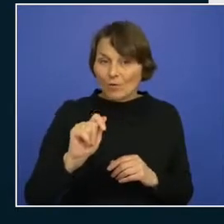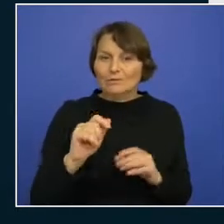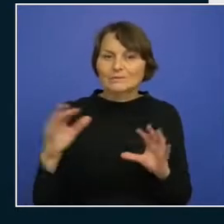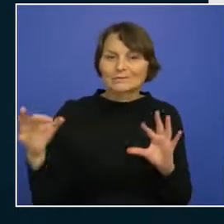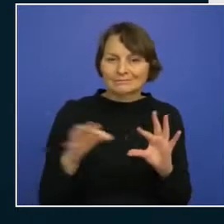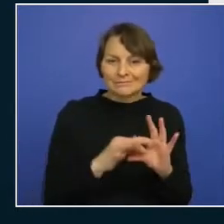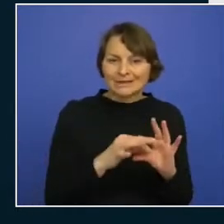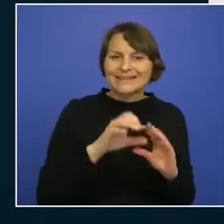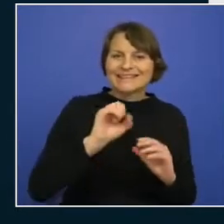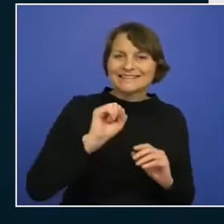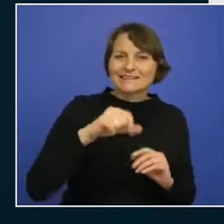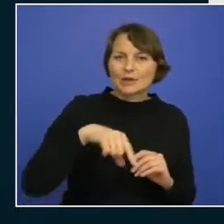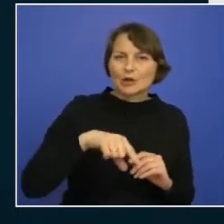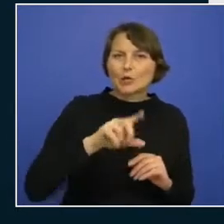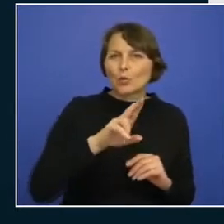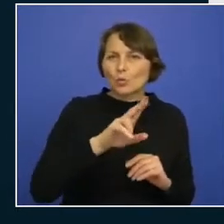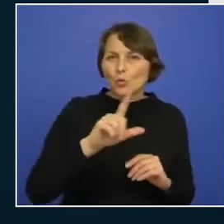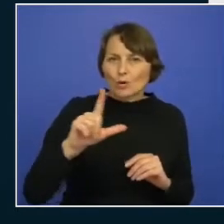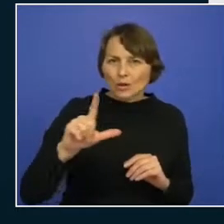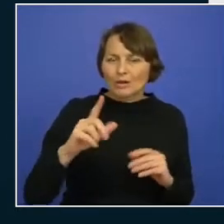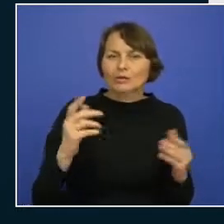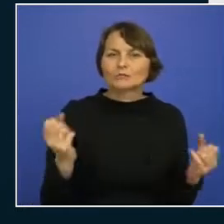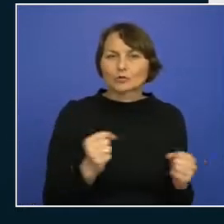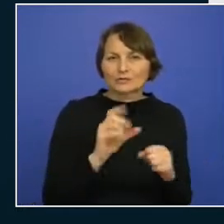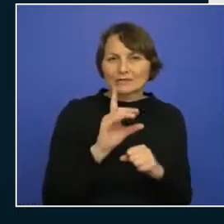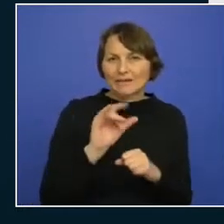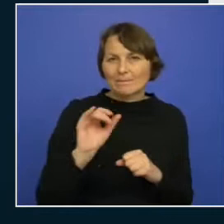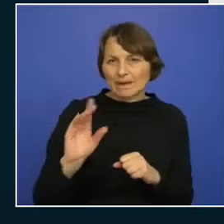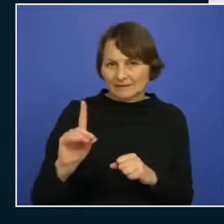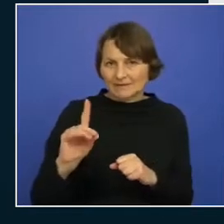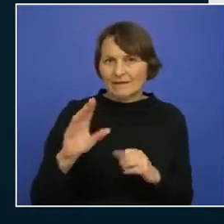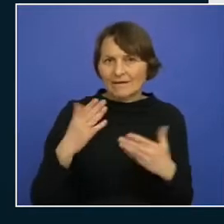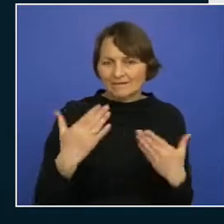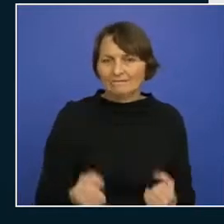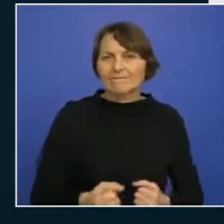SQL database so and if we look at the